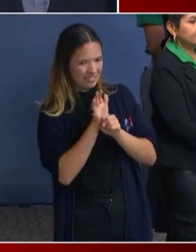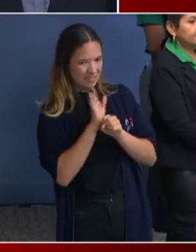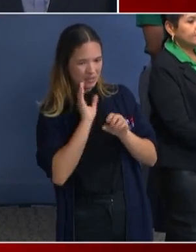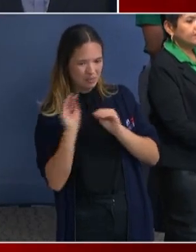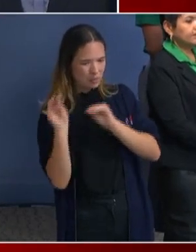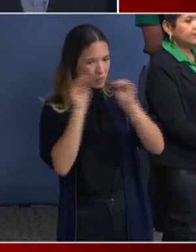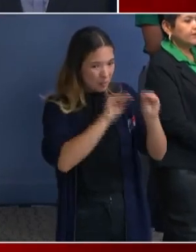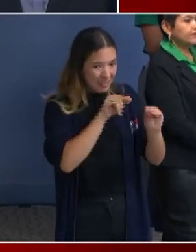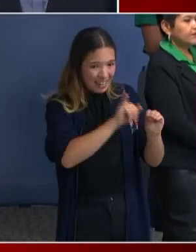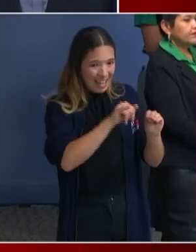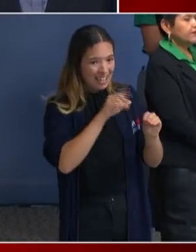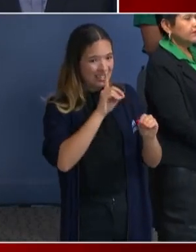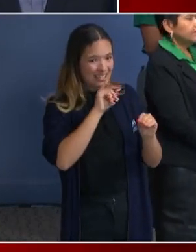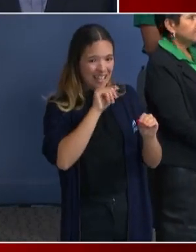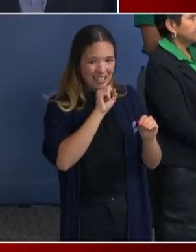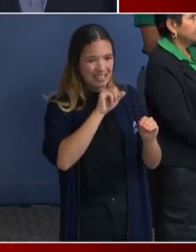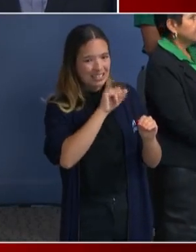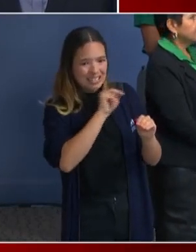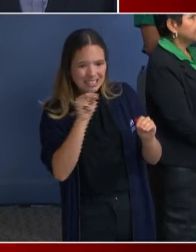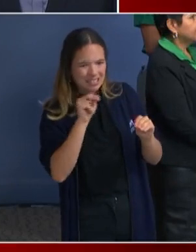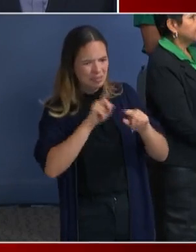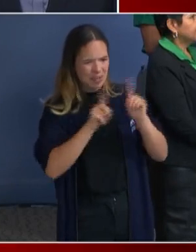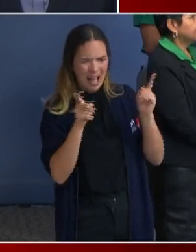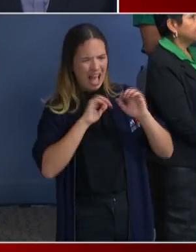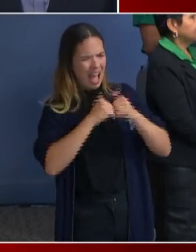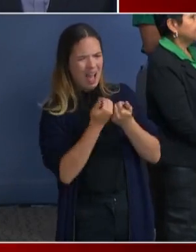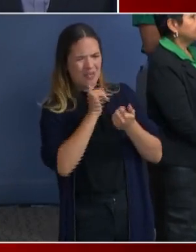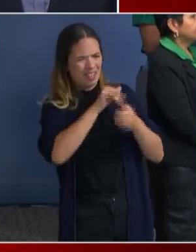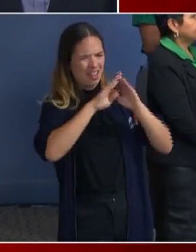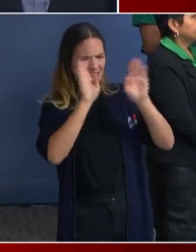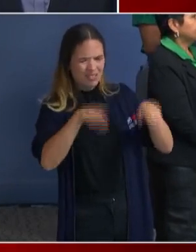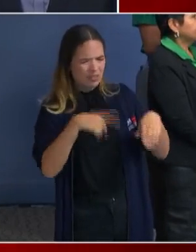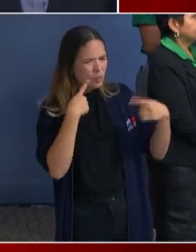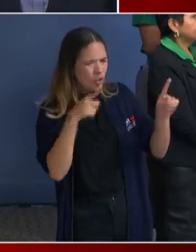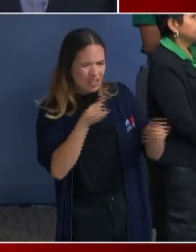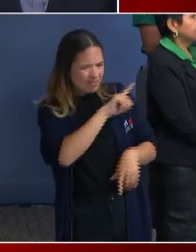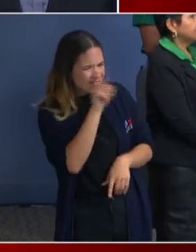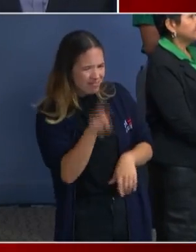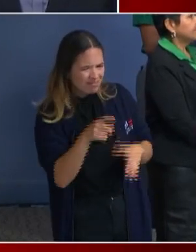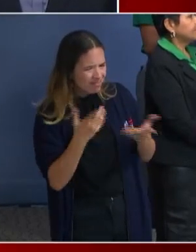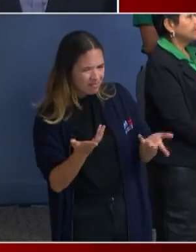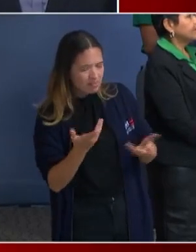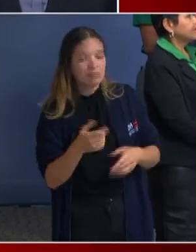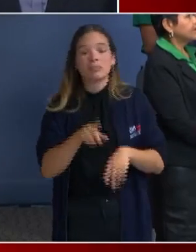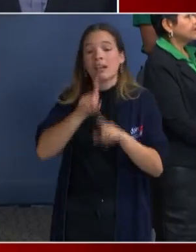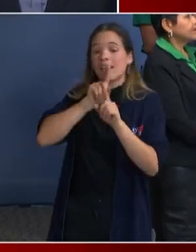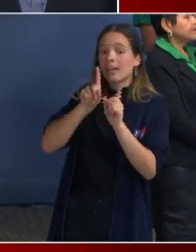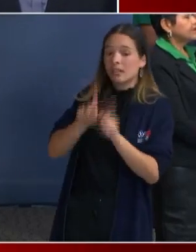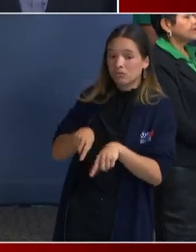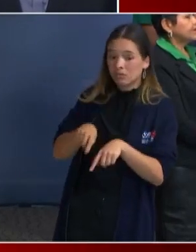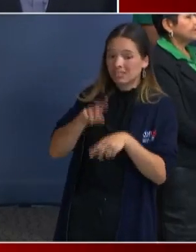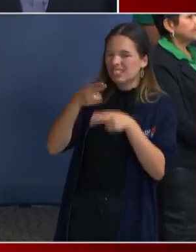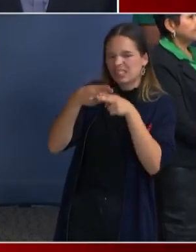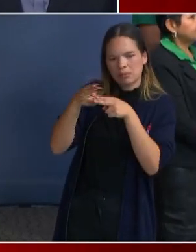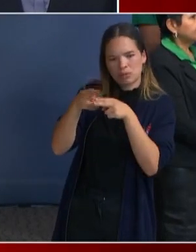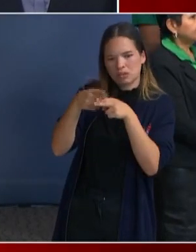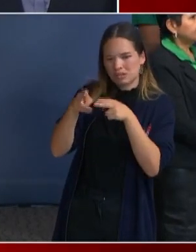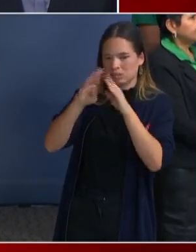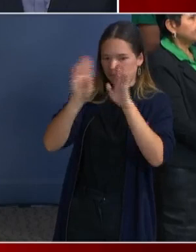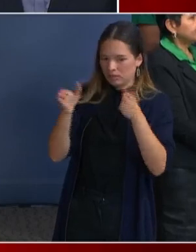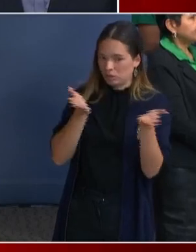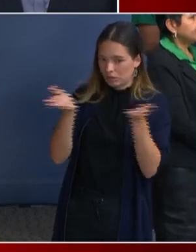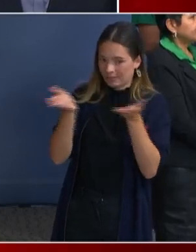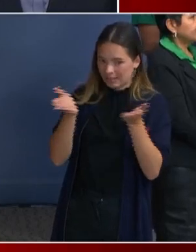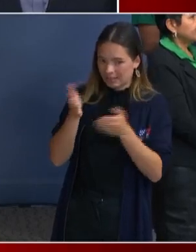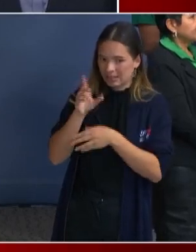the housing services provided? Right now, we consider that a temporary housing service that we're providing at the Days Inn, and